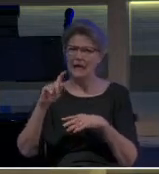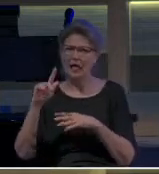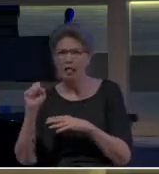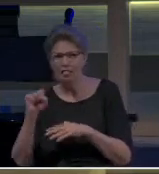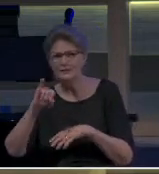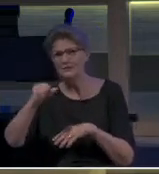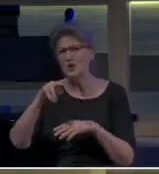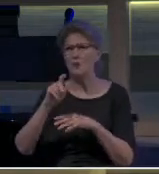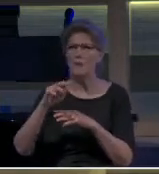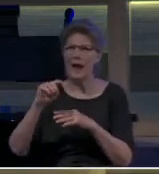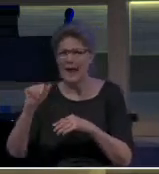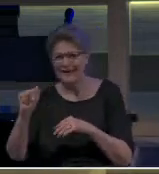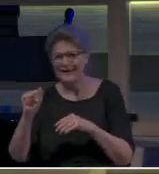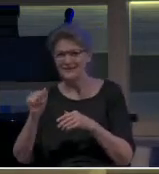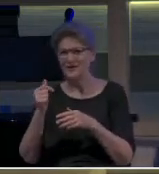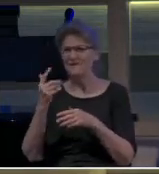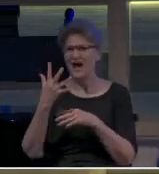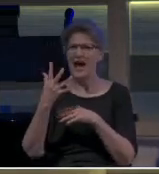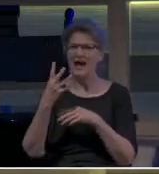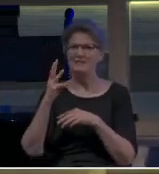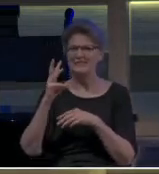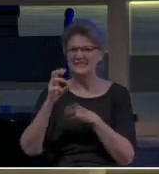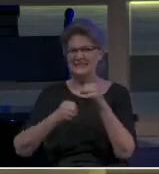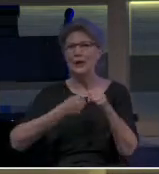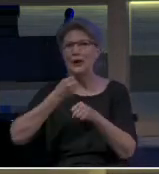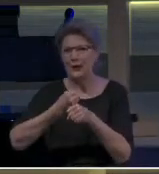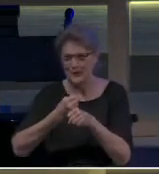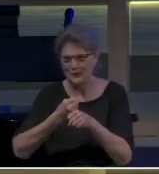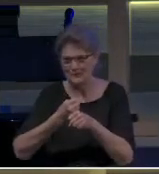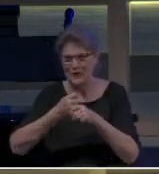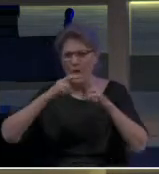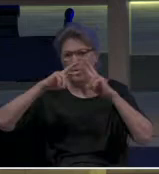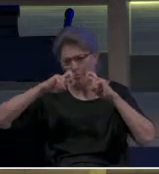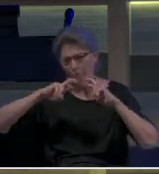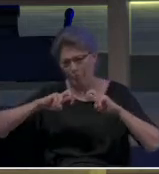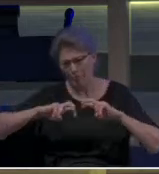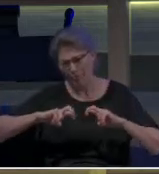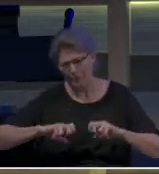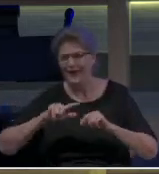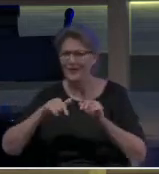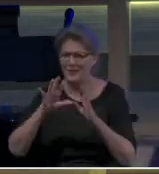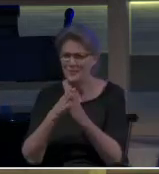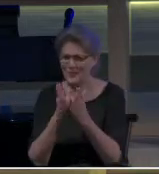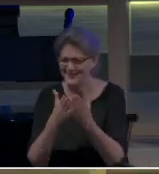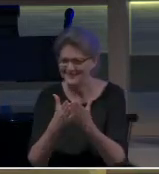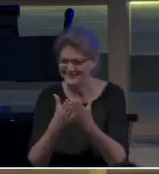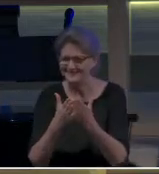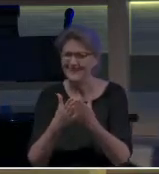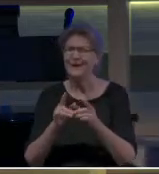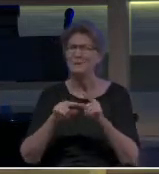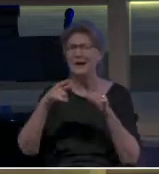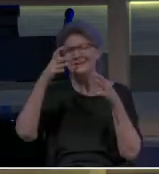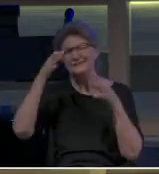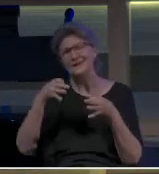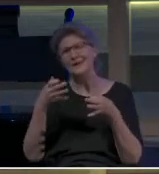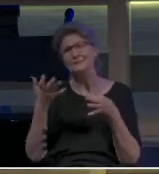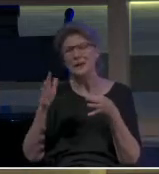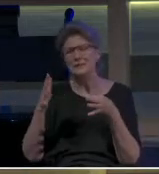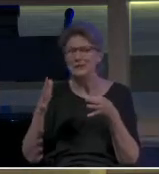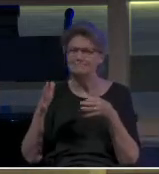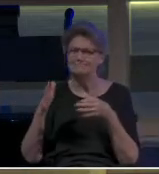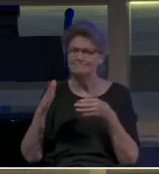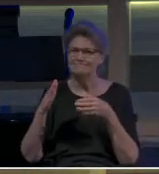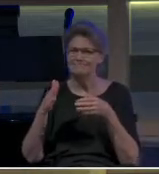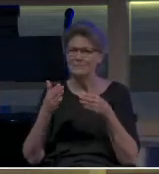and just spend the next five or six years going through another book. But I decided to go through,